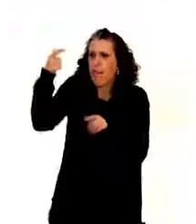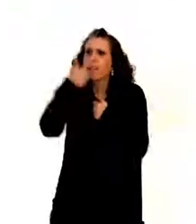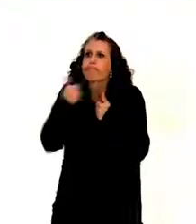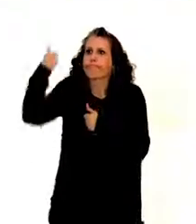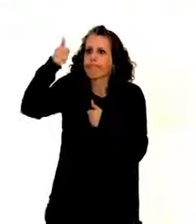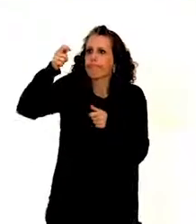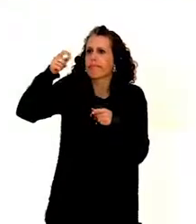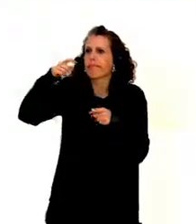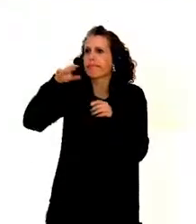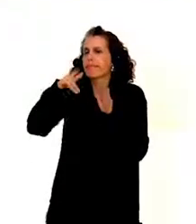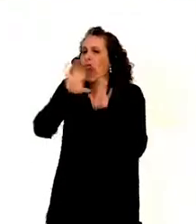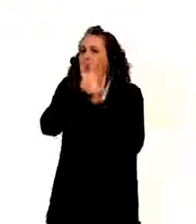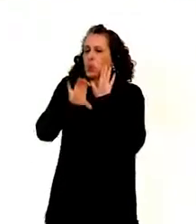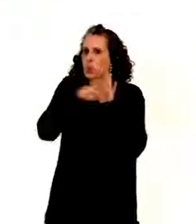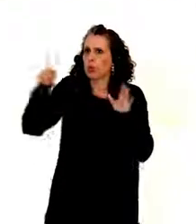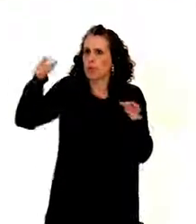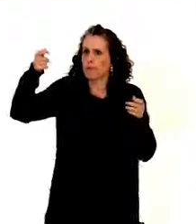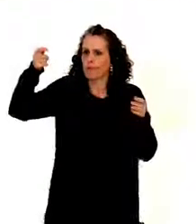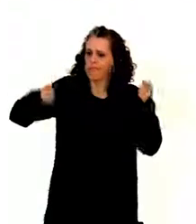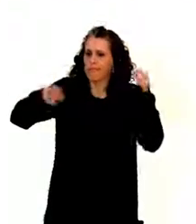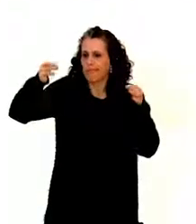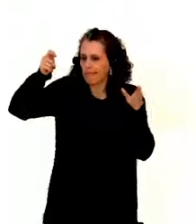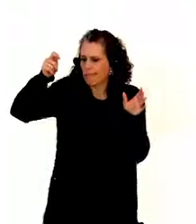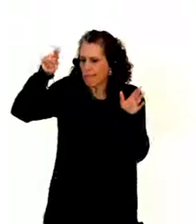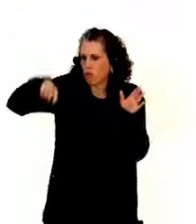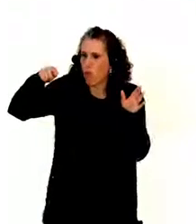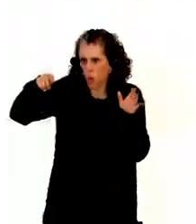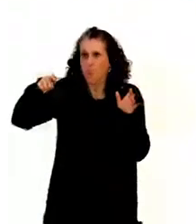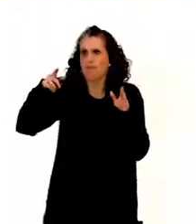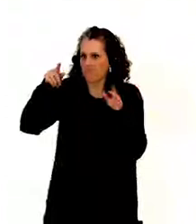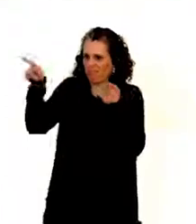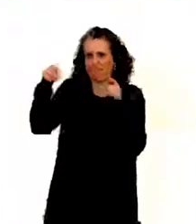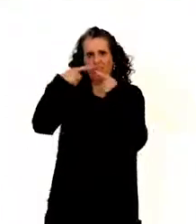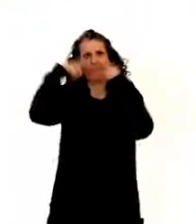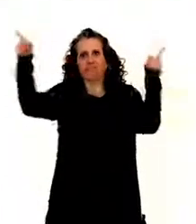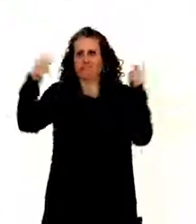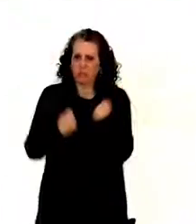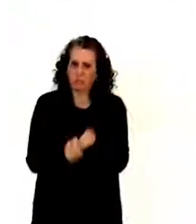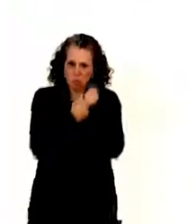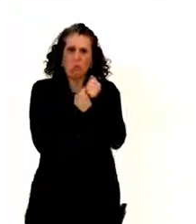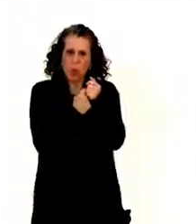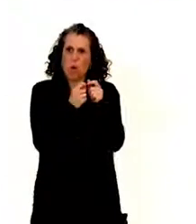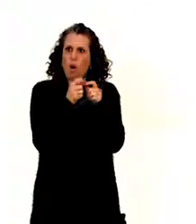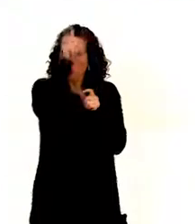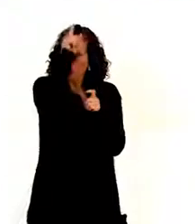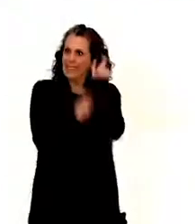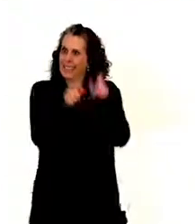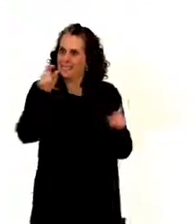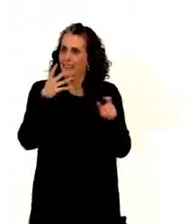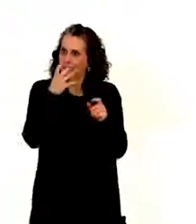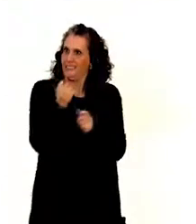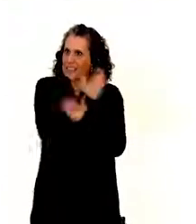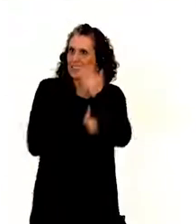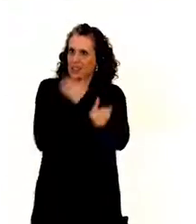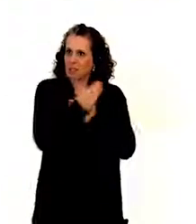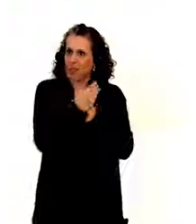made a good ruling about enabling citizens of Germany with disabilities that were under guardianship and had